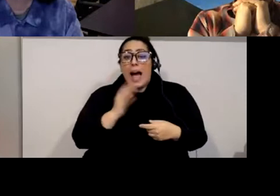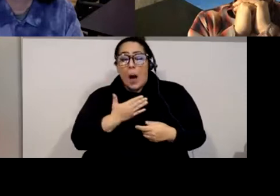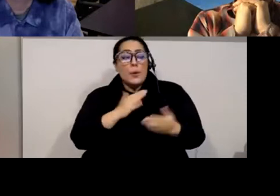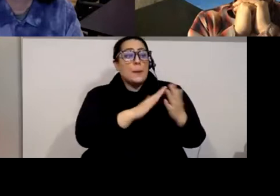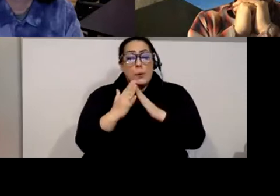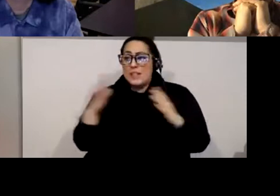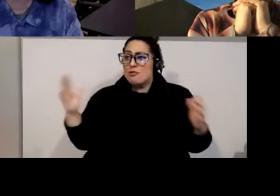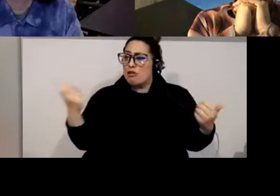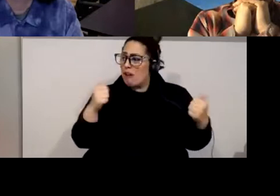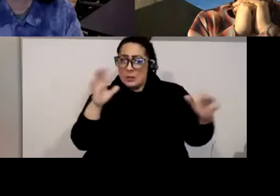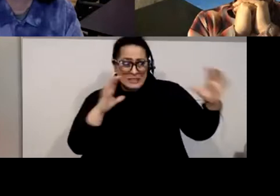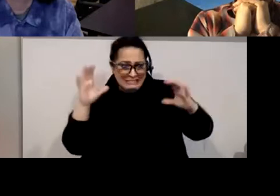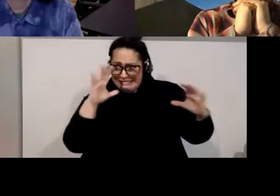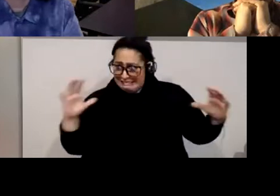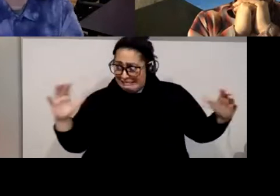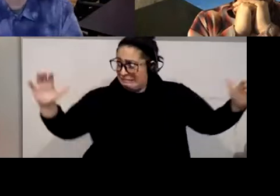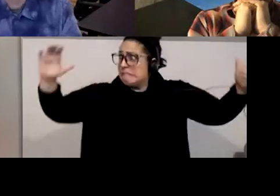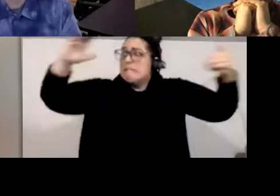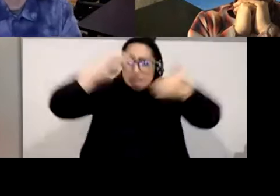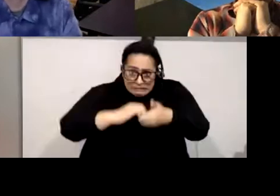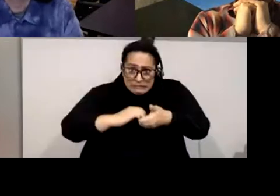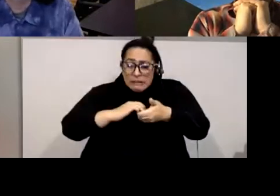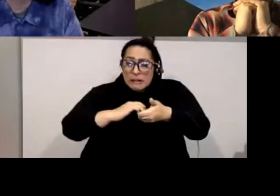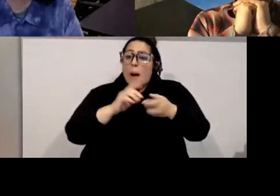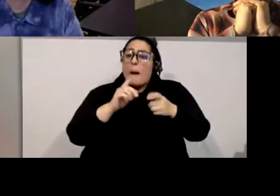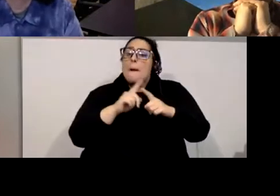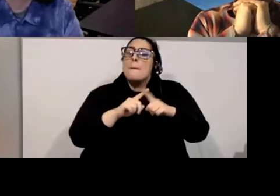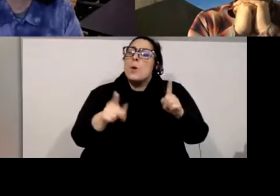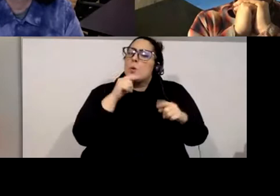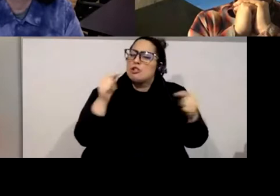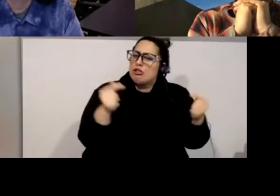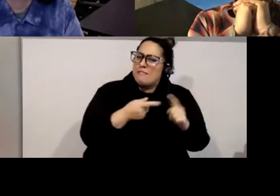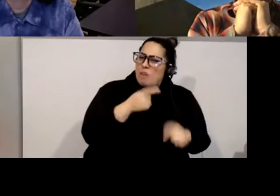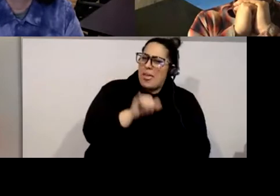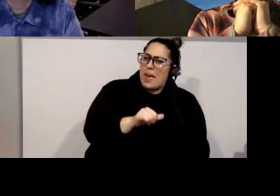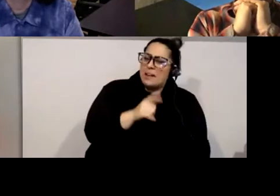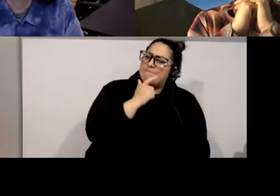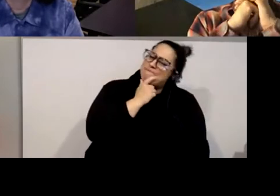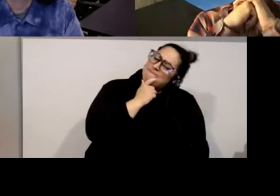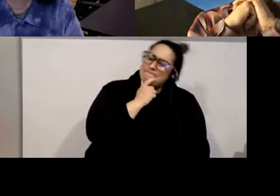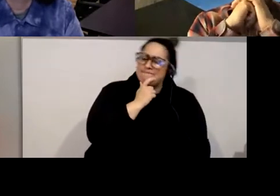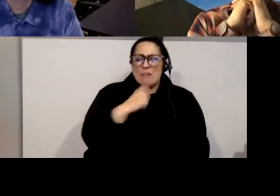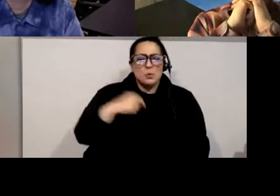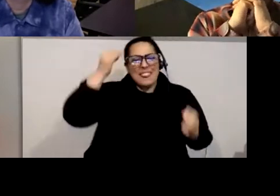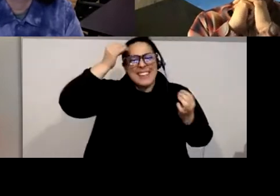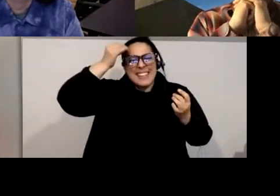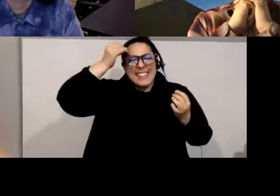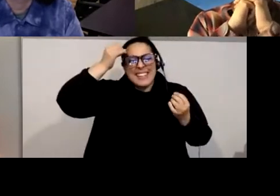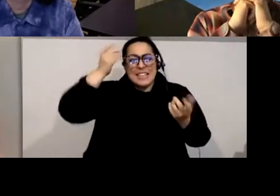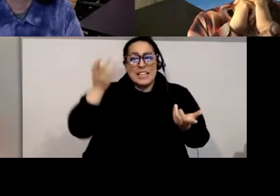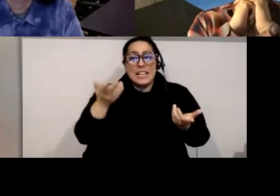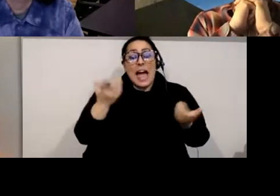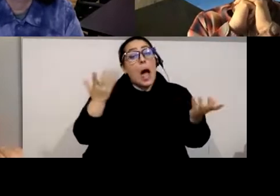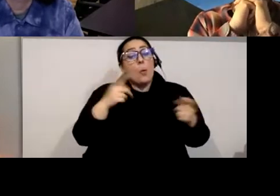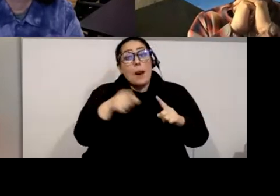thread and what at whose expense does that happen is it at the expense of is it is it like the common thread is we conquer white women which is